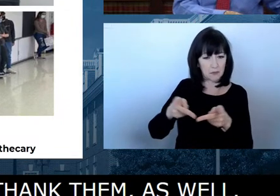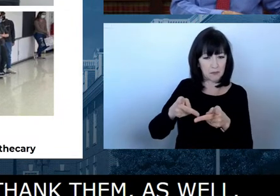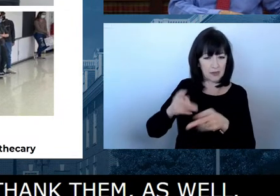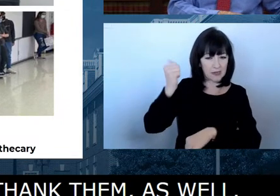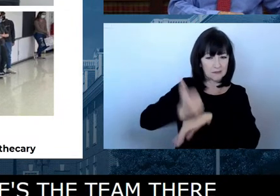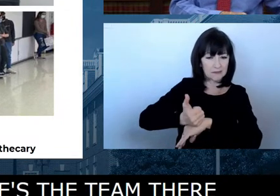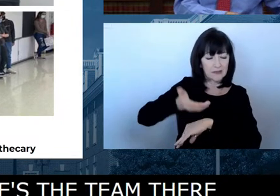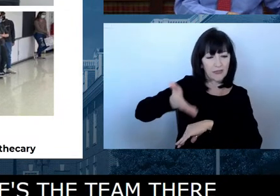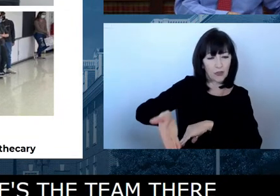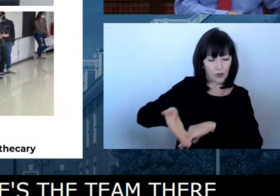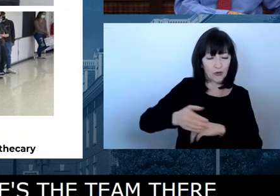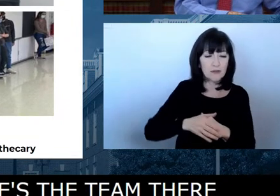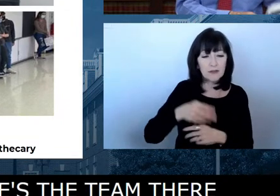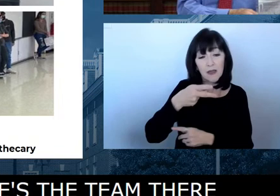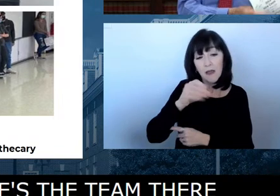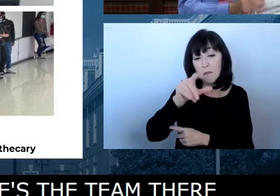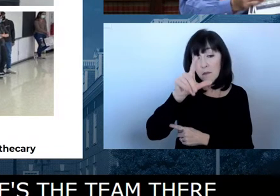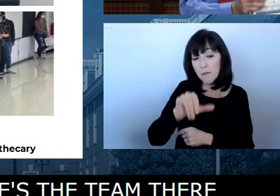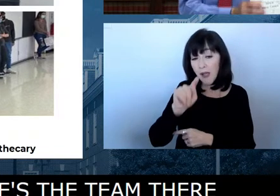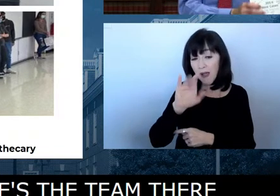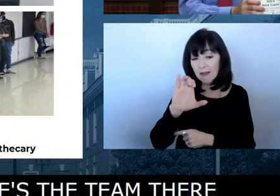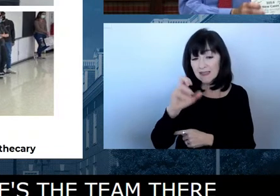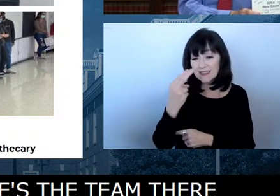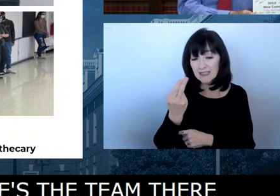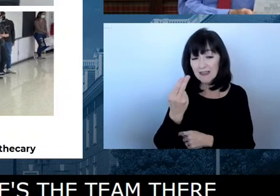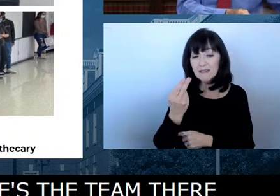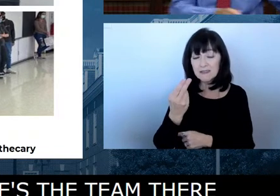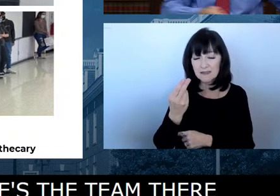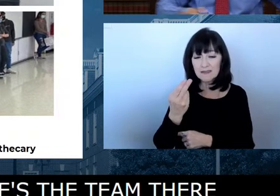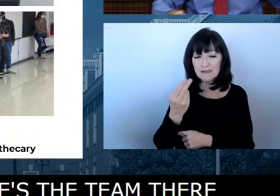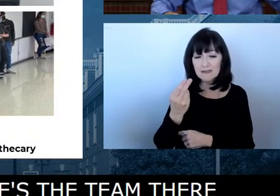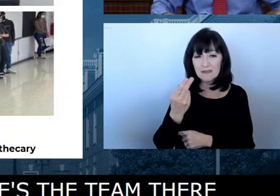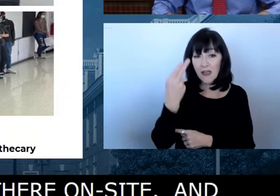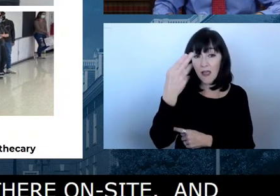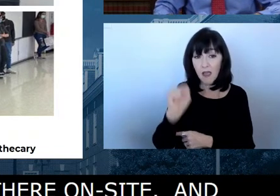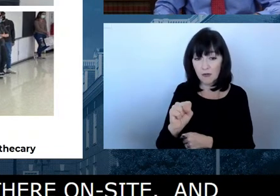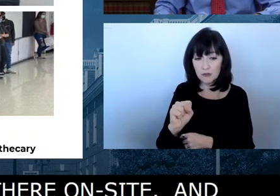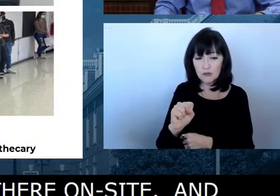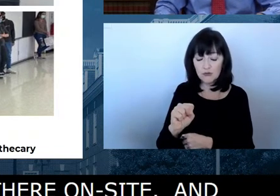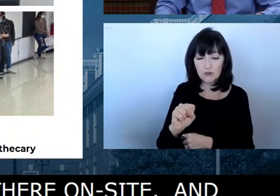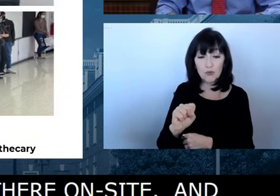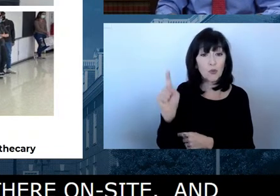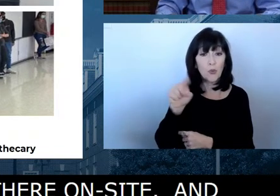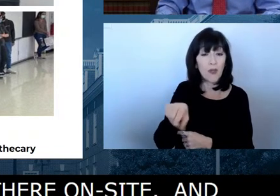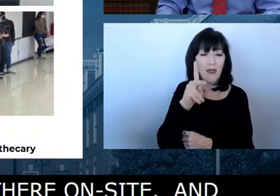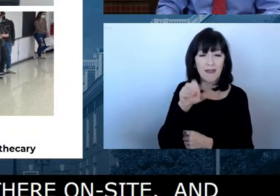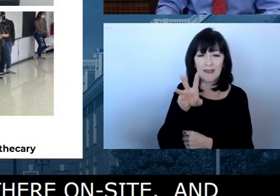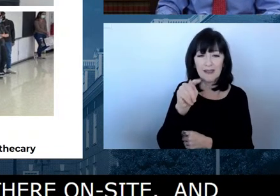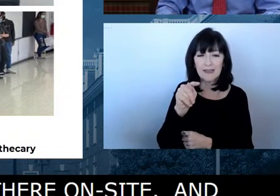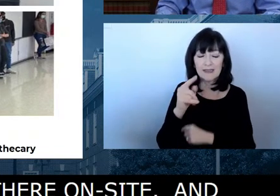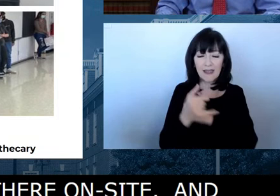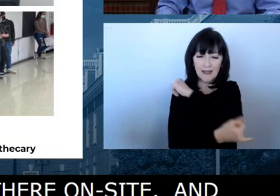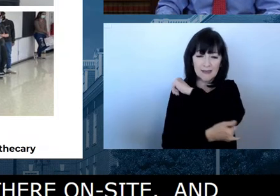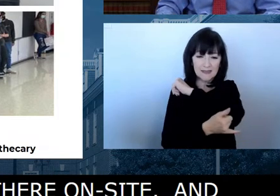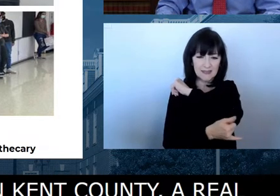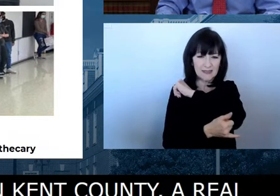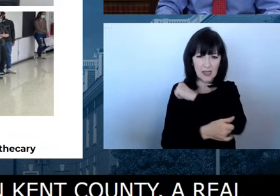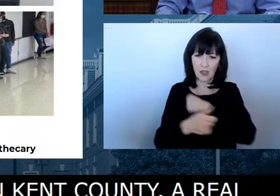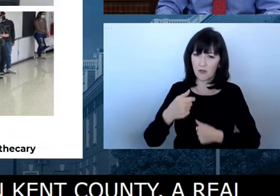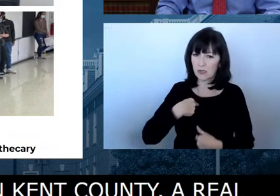High School there in Kent County, a real shout-out to them. I understand that they have